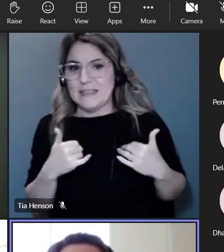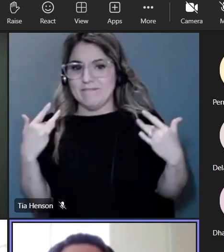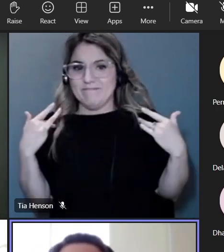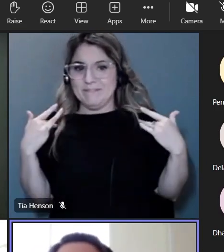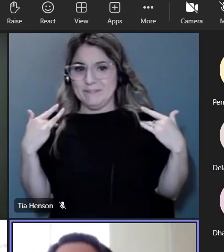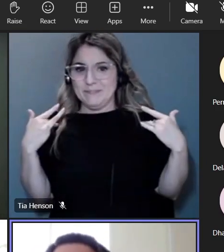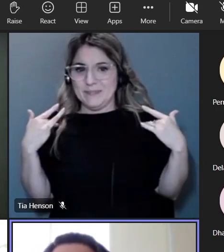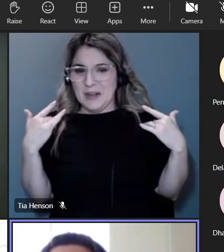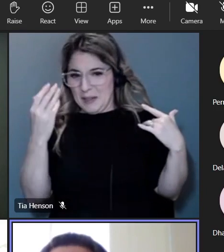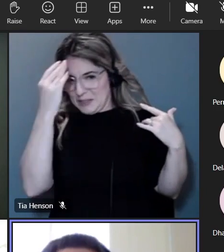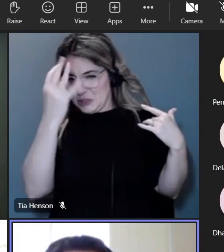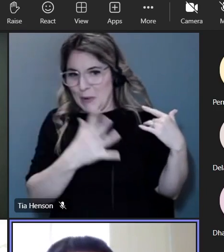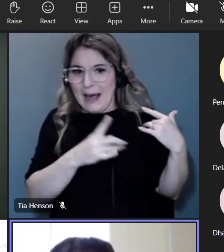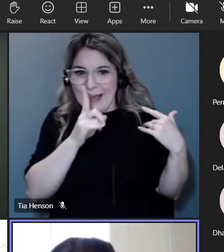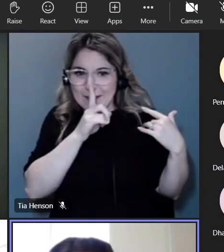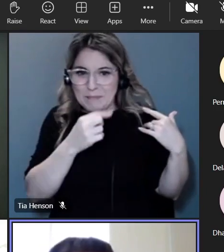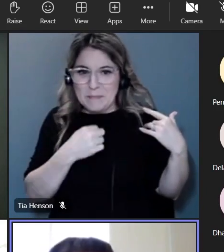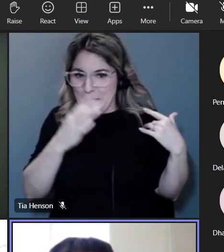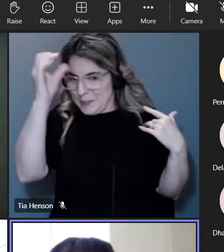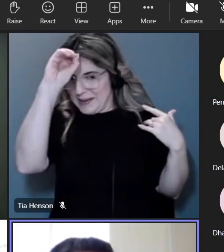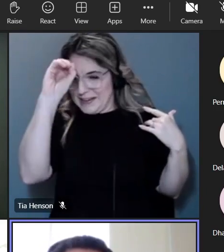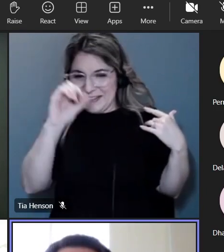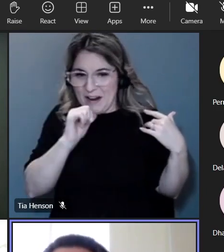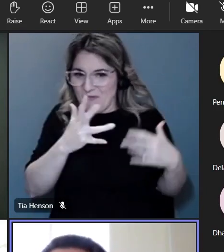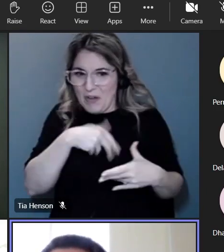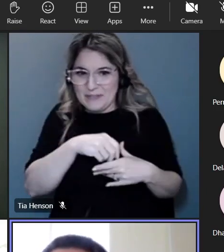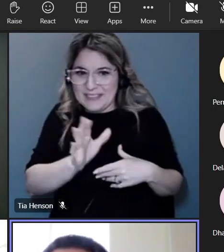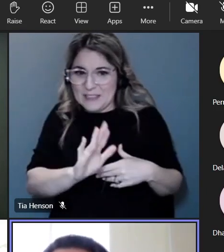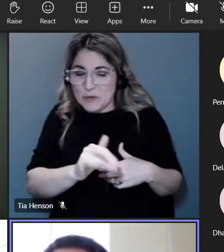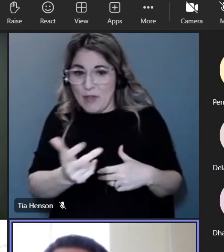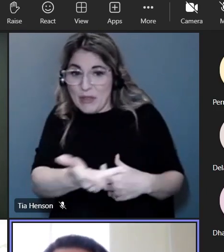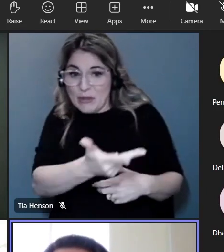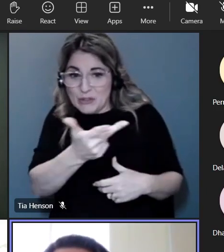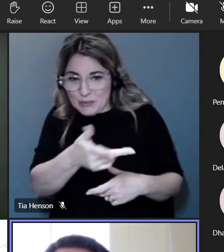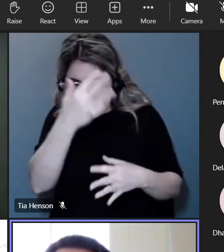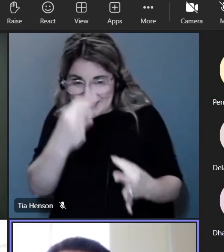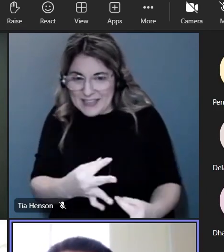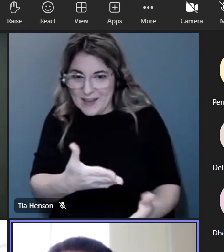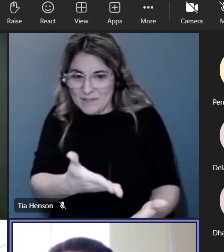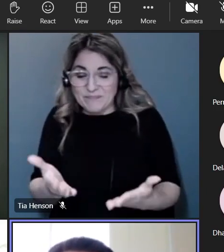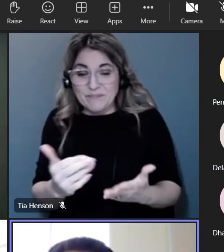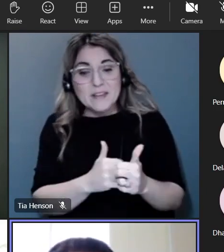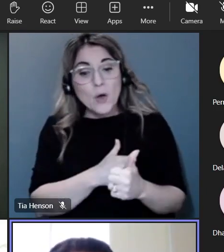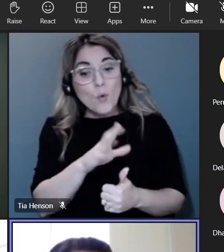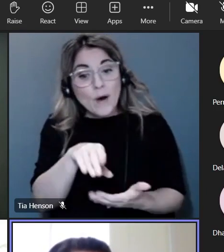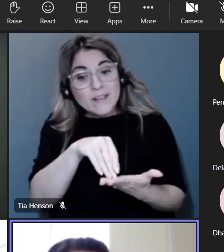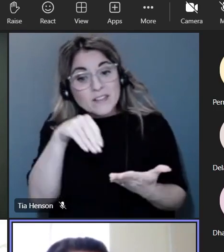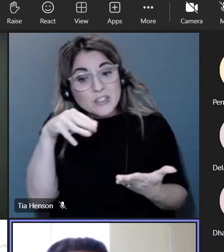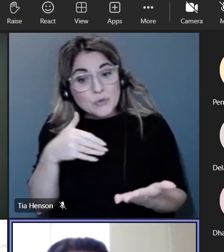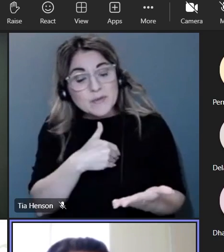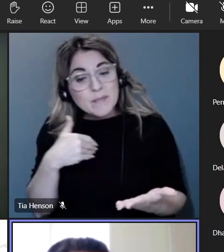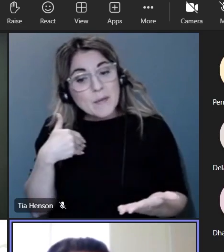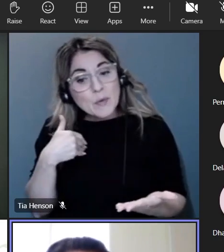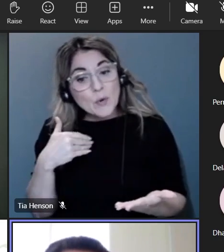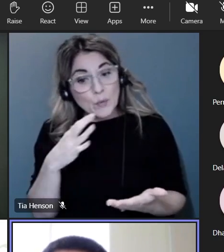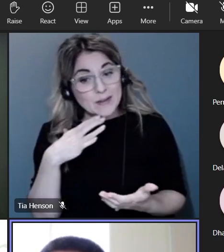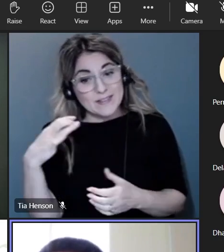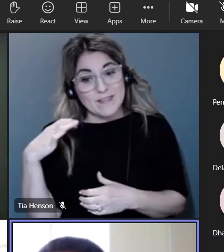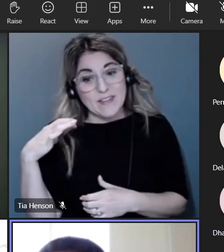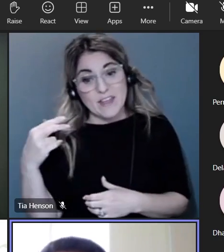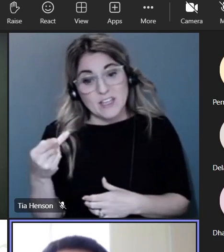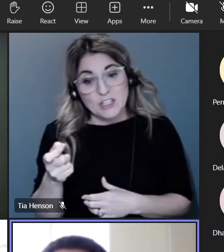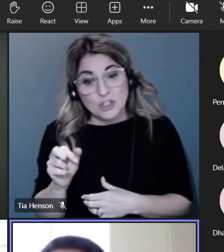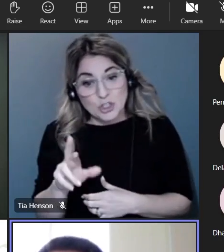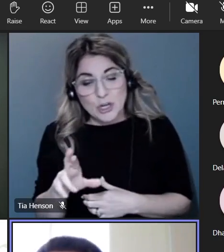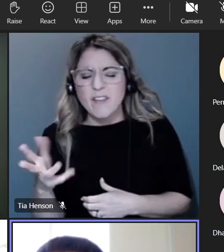just to be aware but they had a great conversation we did have a student member serve as chair of the committee who